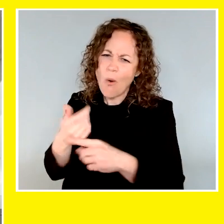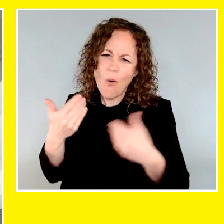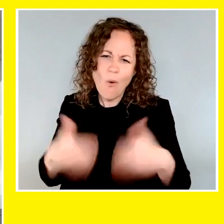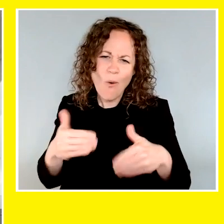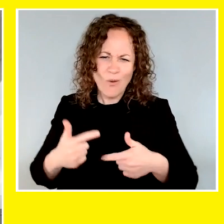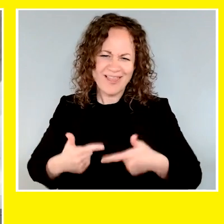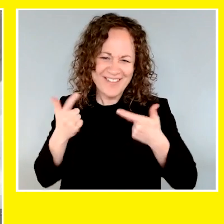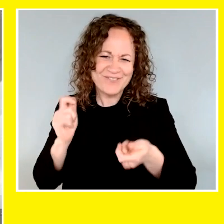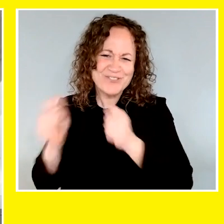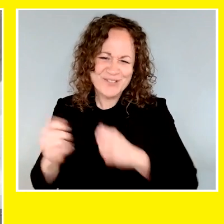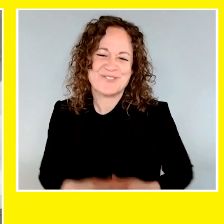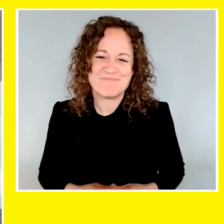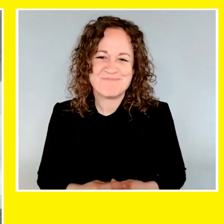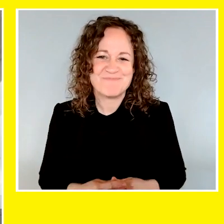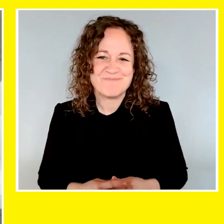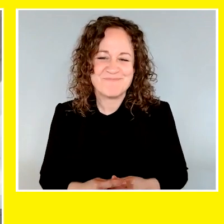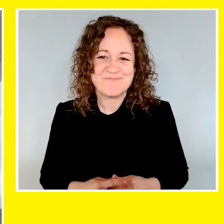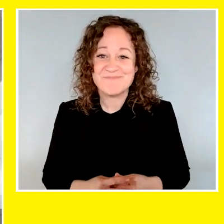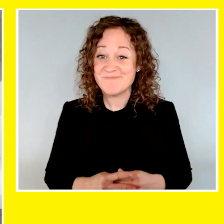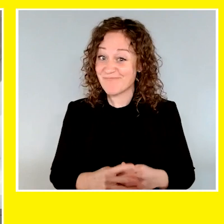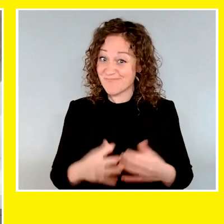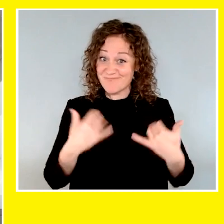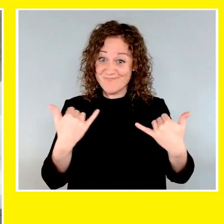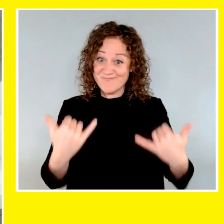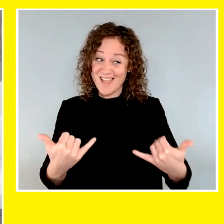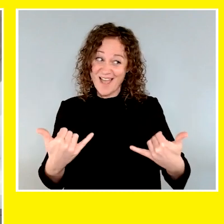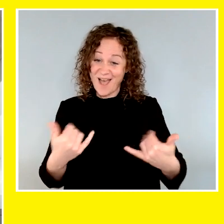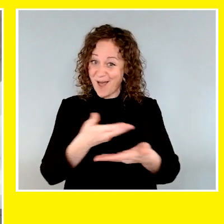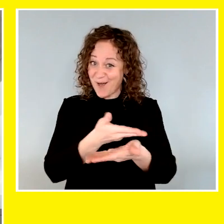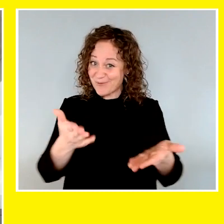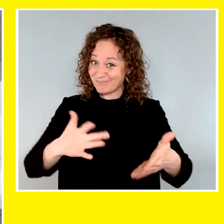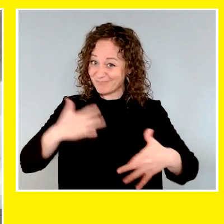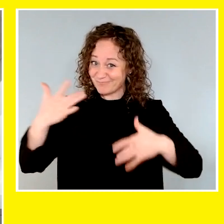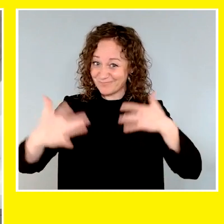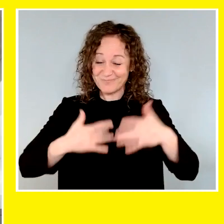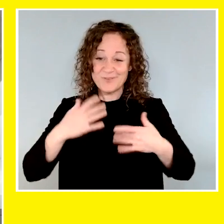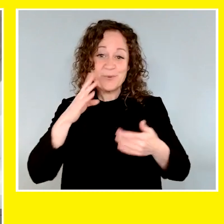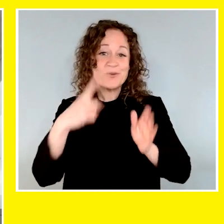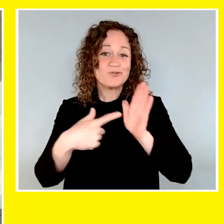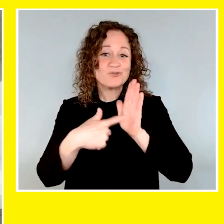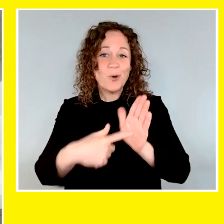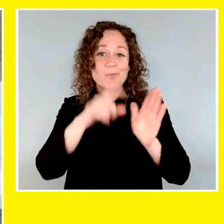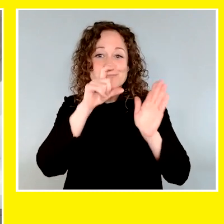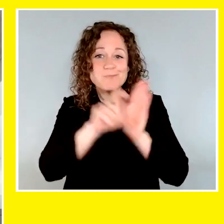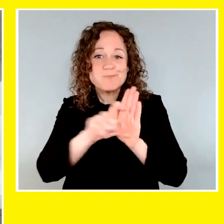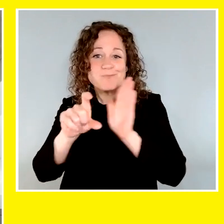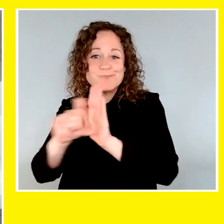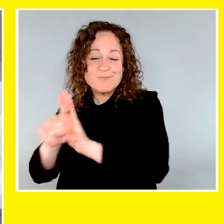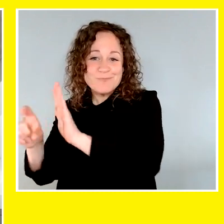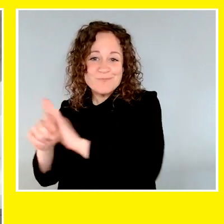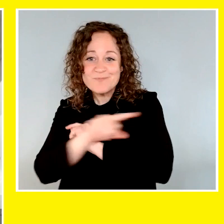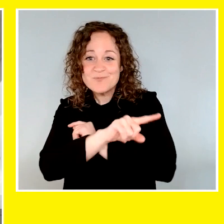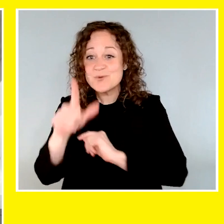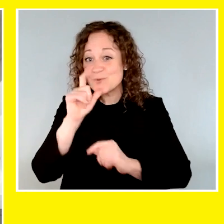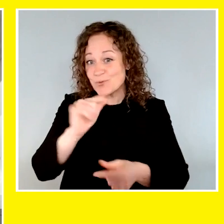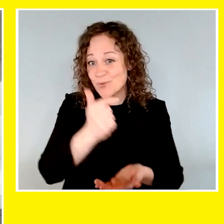to be guide dogs, but make no mistake, their impact on children living with sight loss and their families is profound and life changing. And now